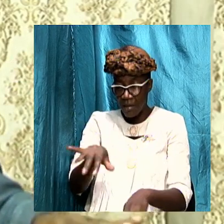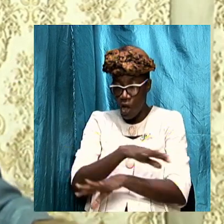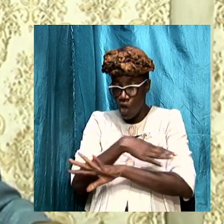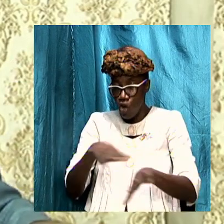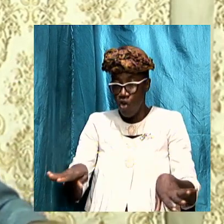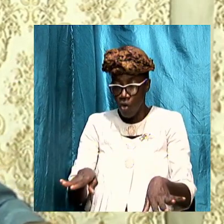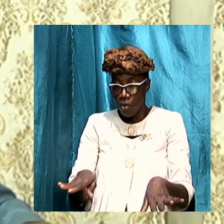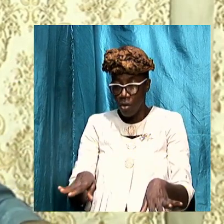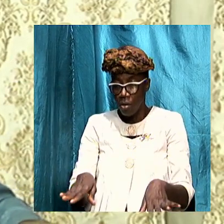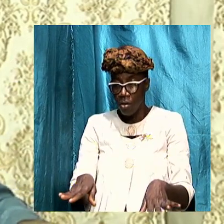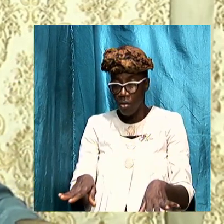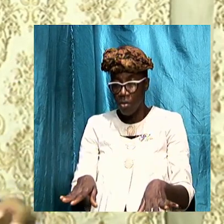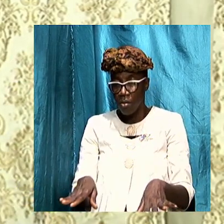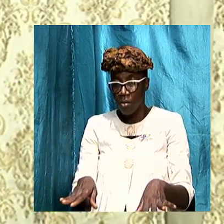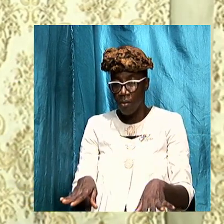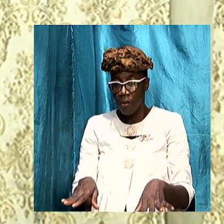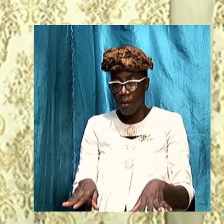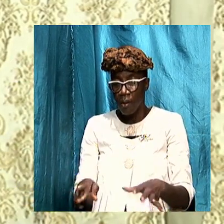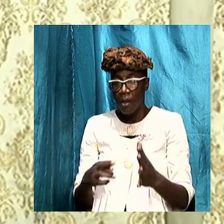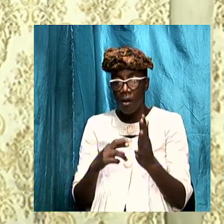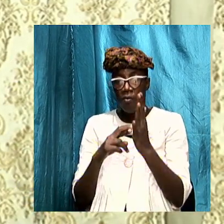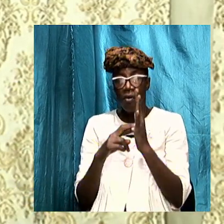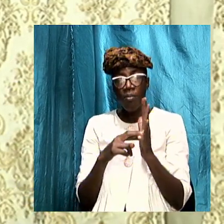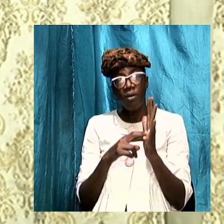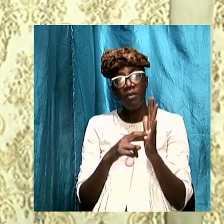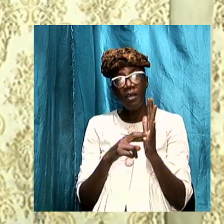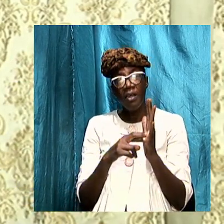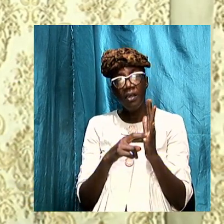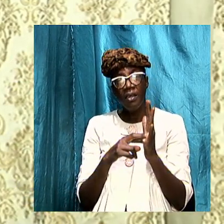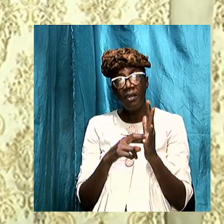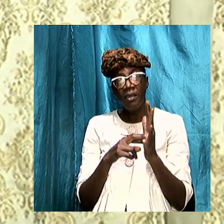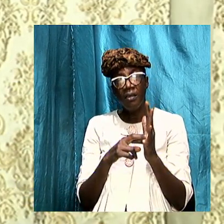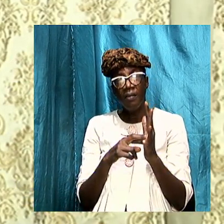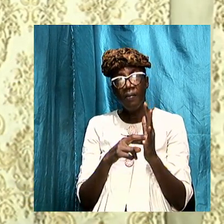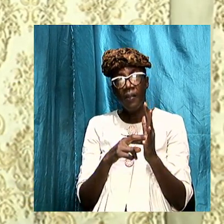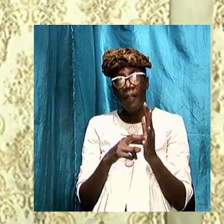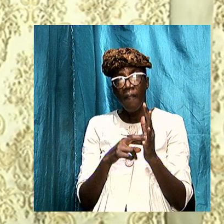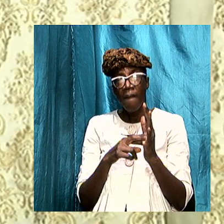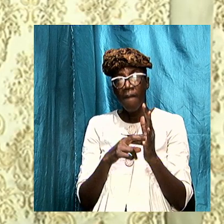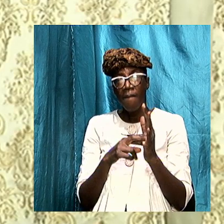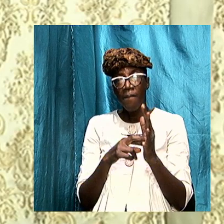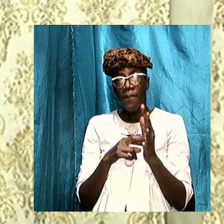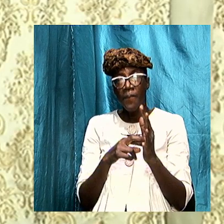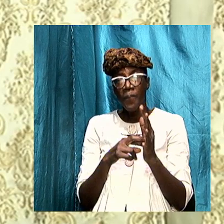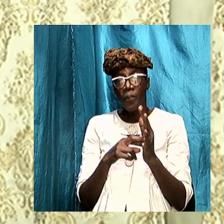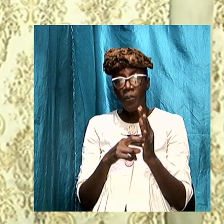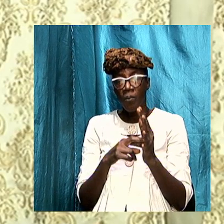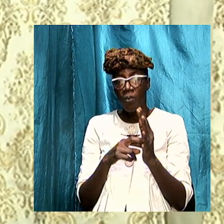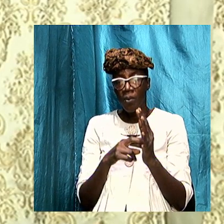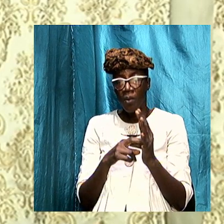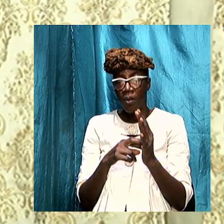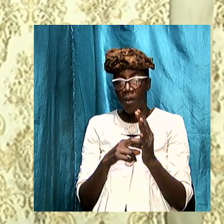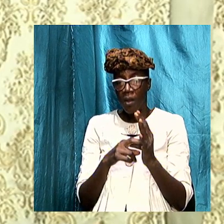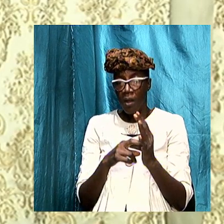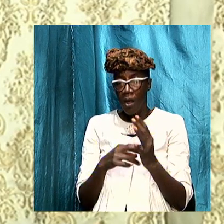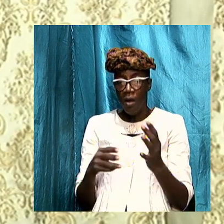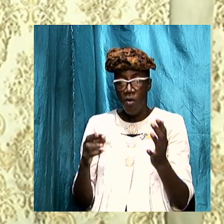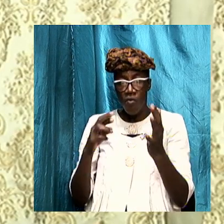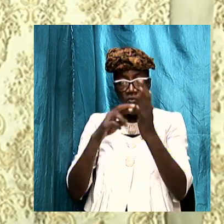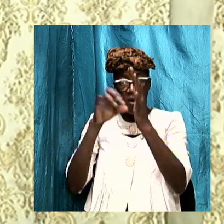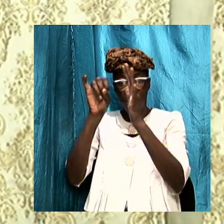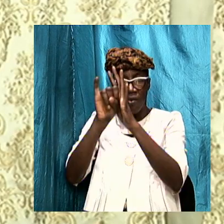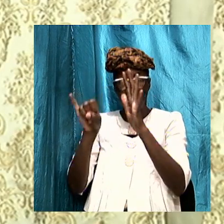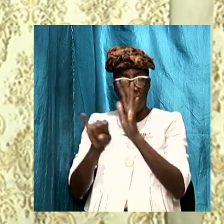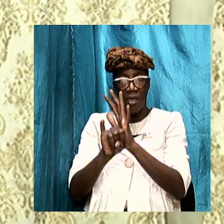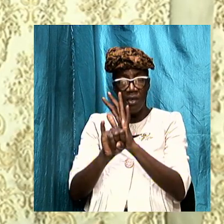of those represent the main object of revelation the